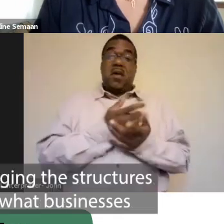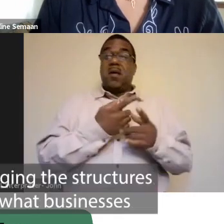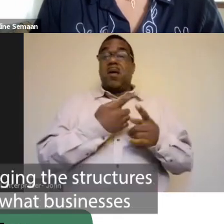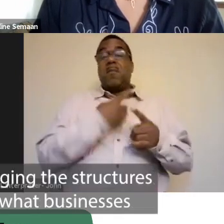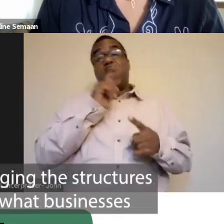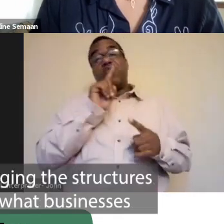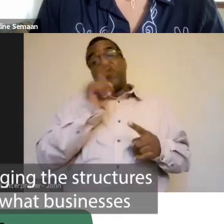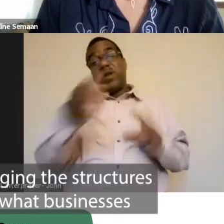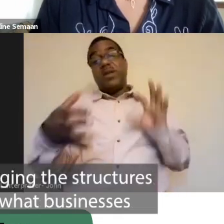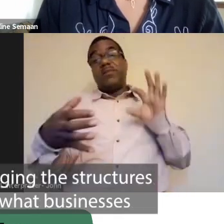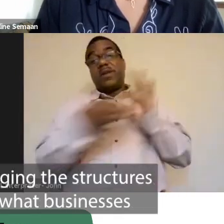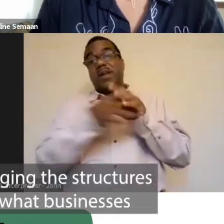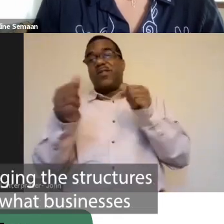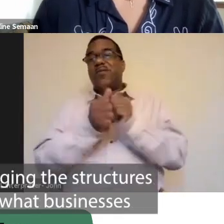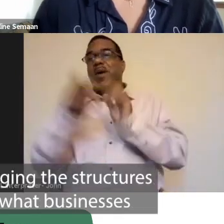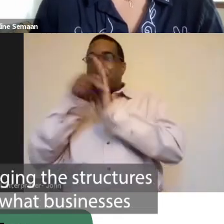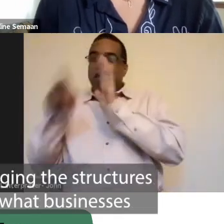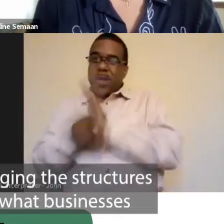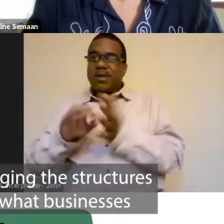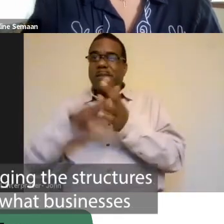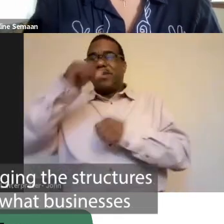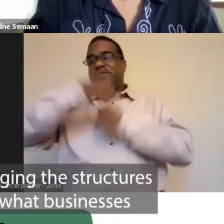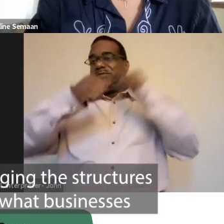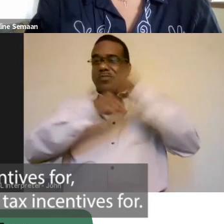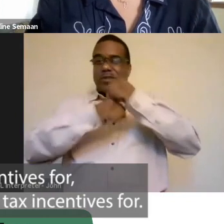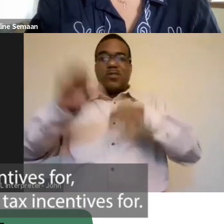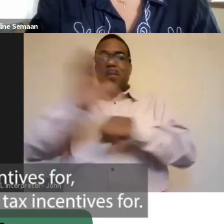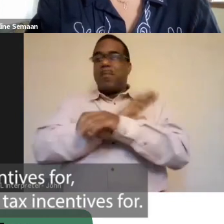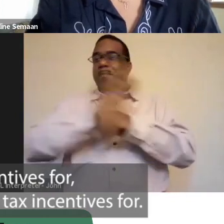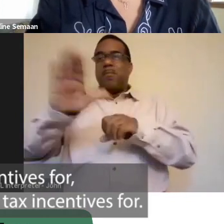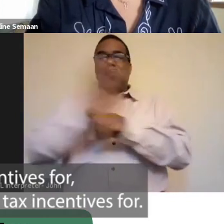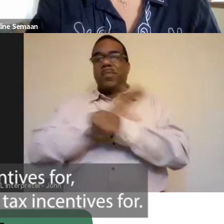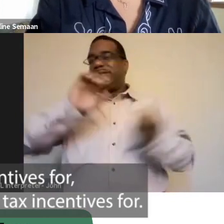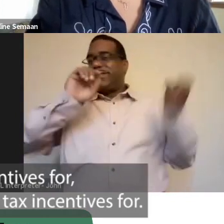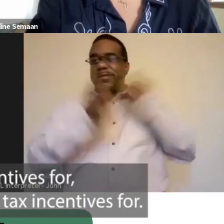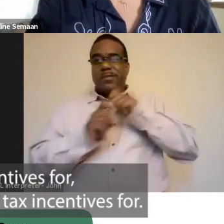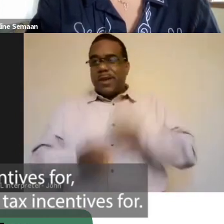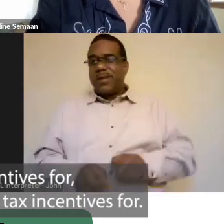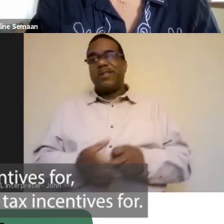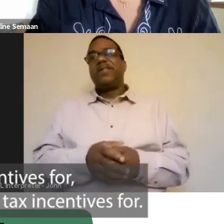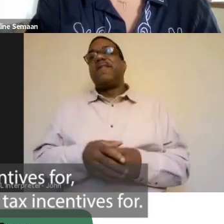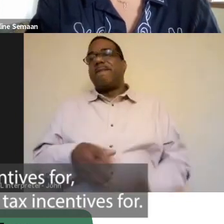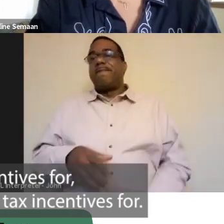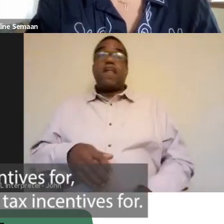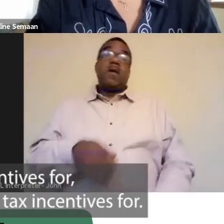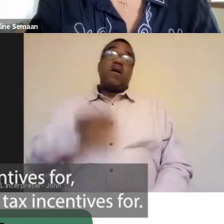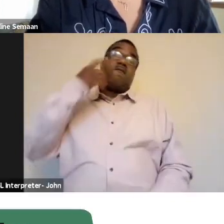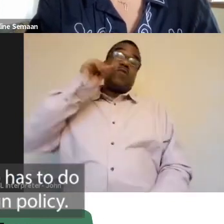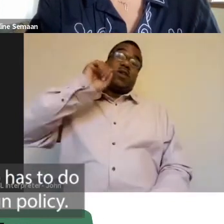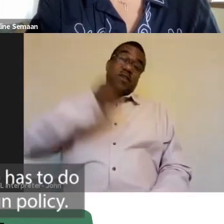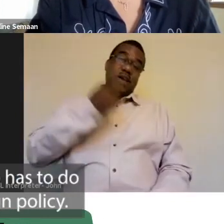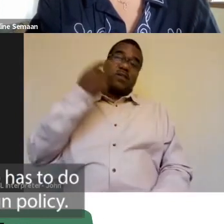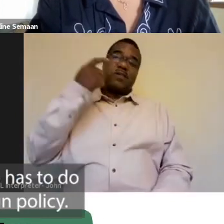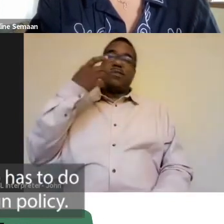It has to do with changing the structures of businesses and what businesses get tax incentives for, what they don't get tax incentives for.